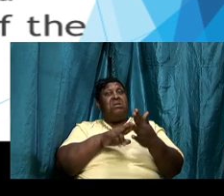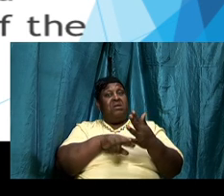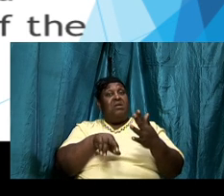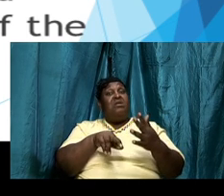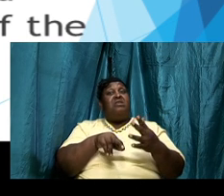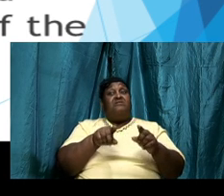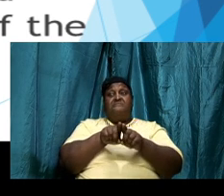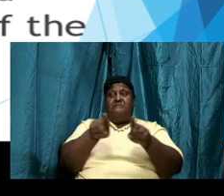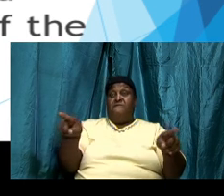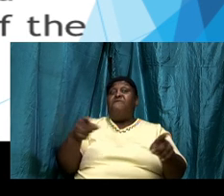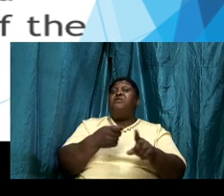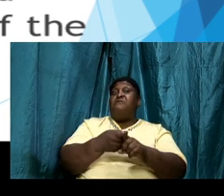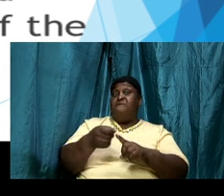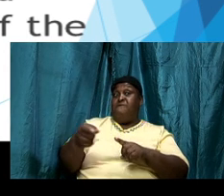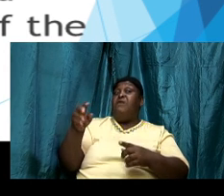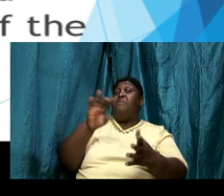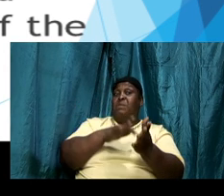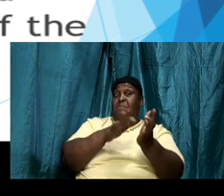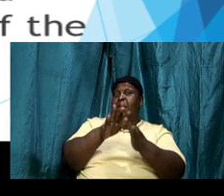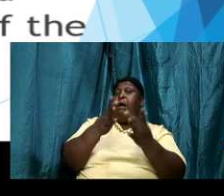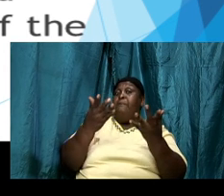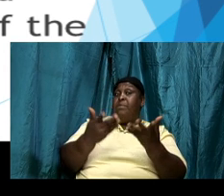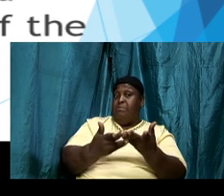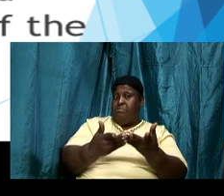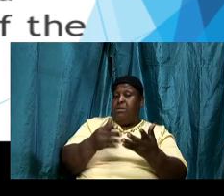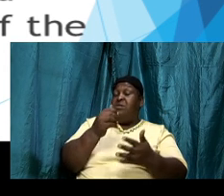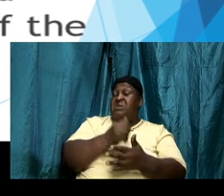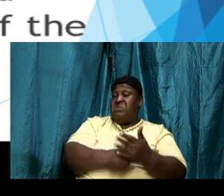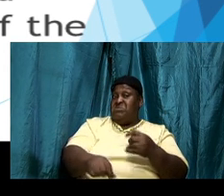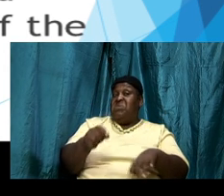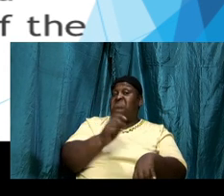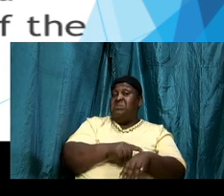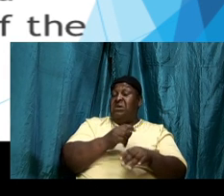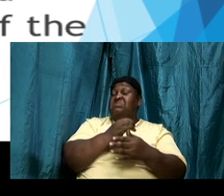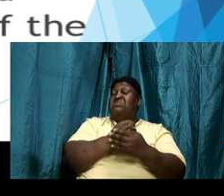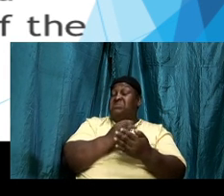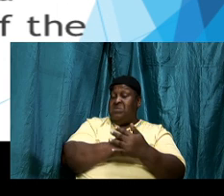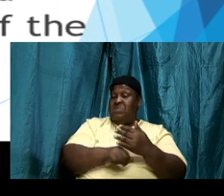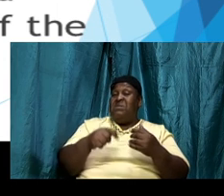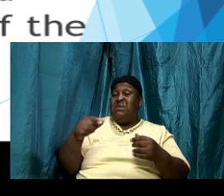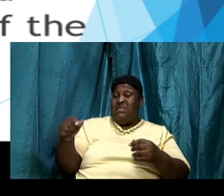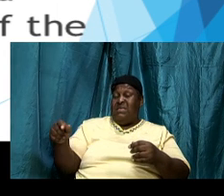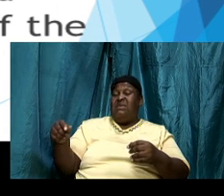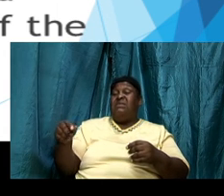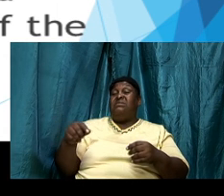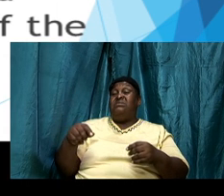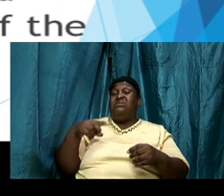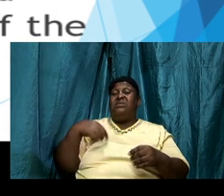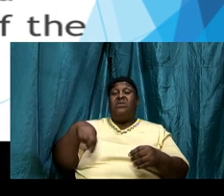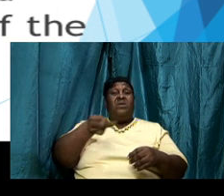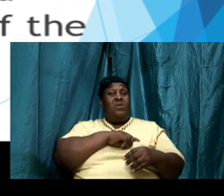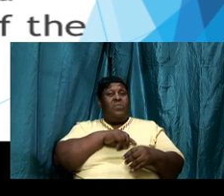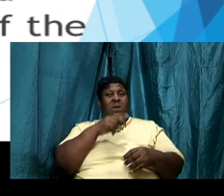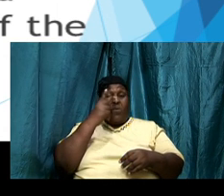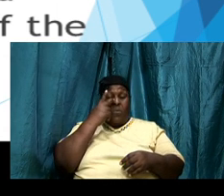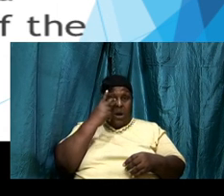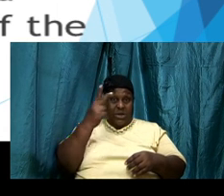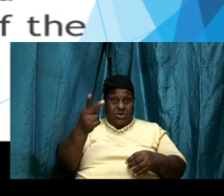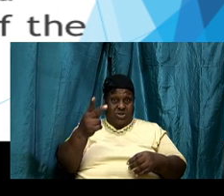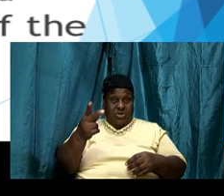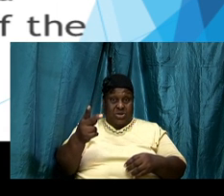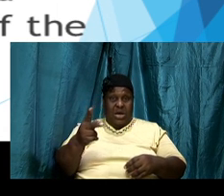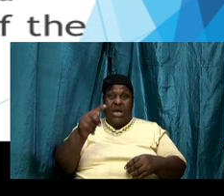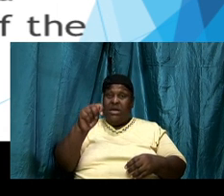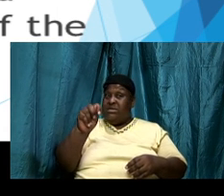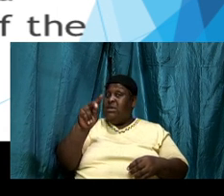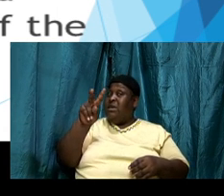things that we watch and that we listen or we give attention to and so for many saints you're in the church